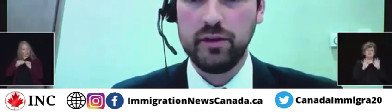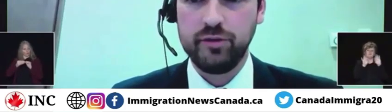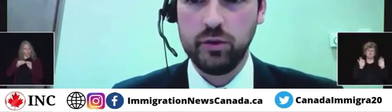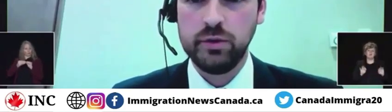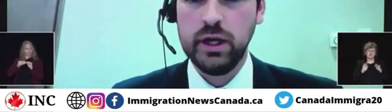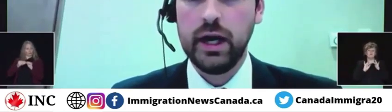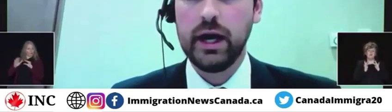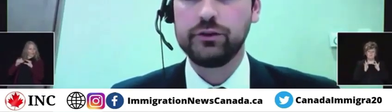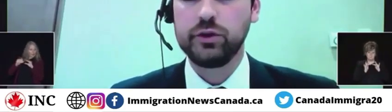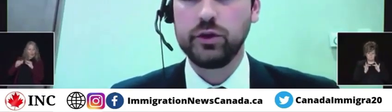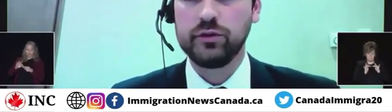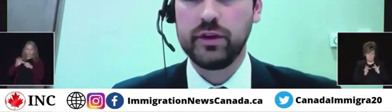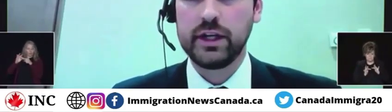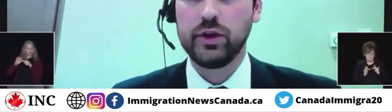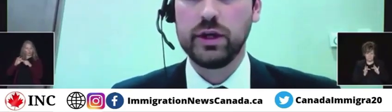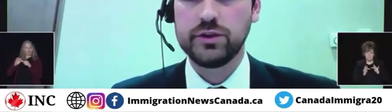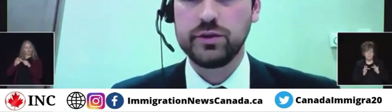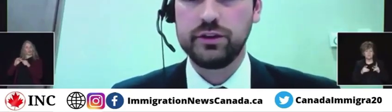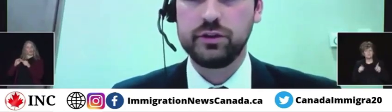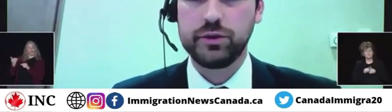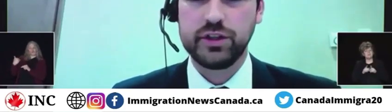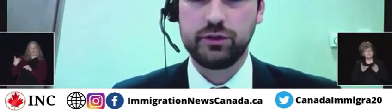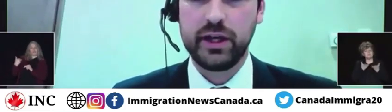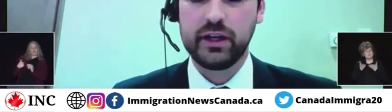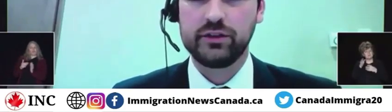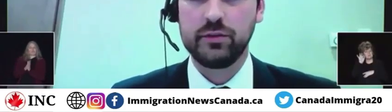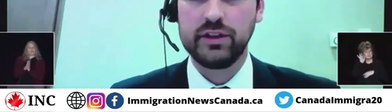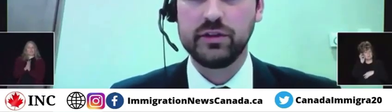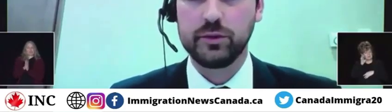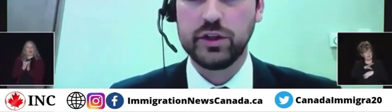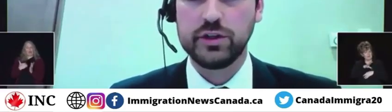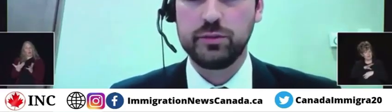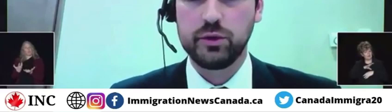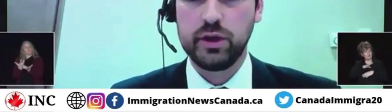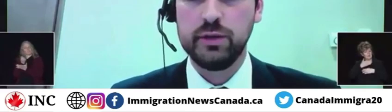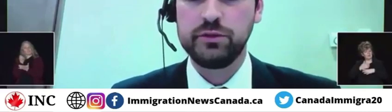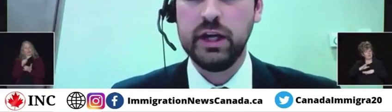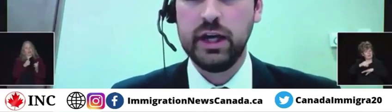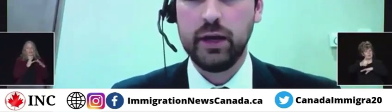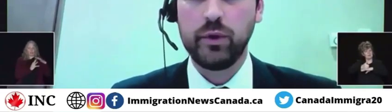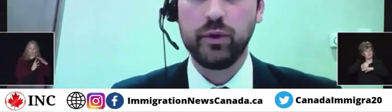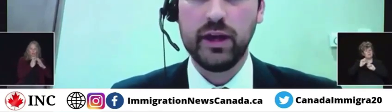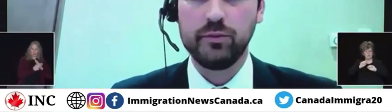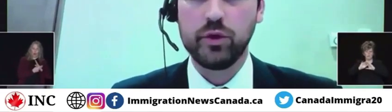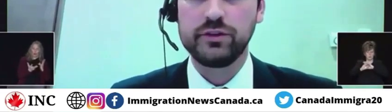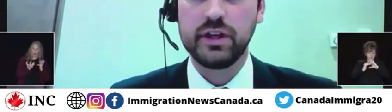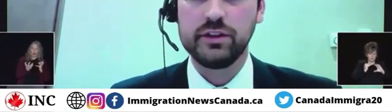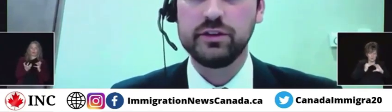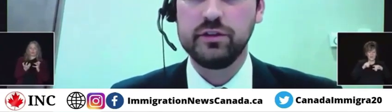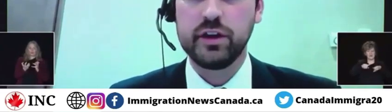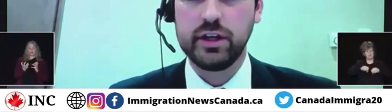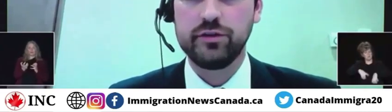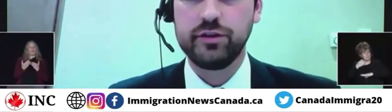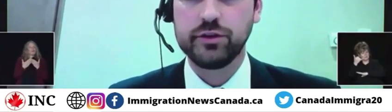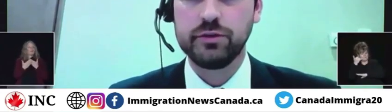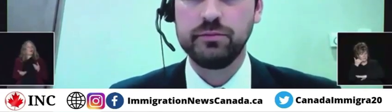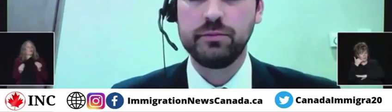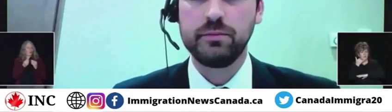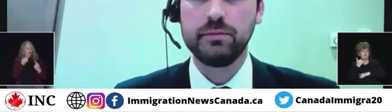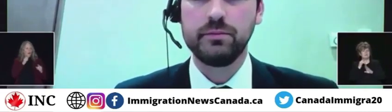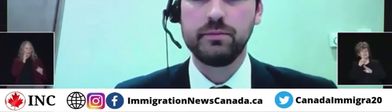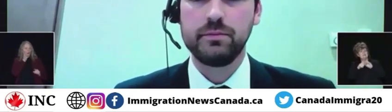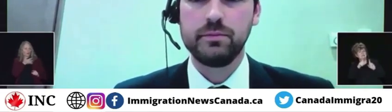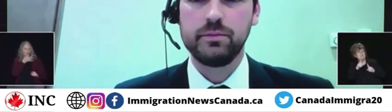or by phone, so you can flag your interest in participating in some of these immigration programs. And we will have more to say to this in the very near future.